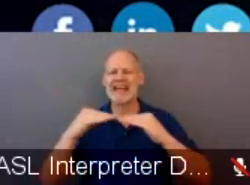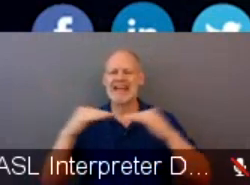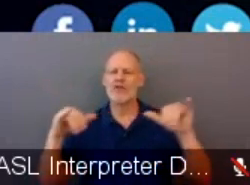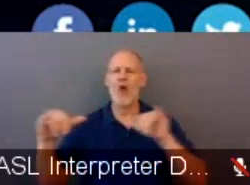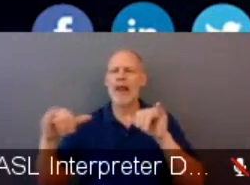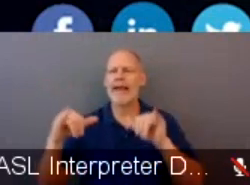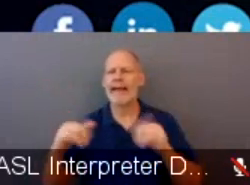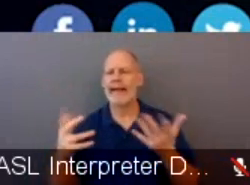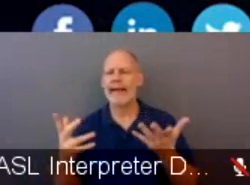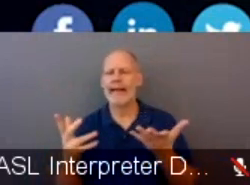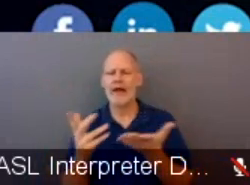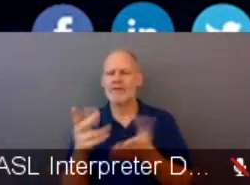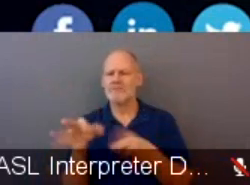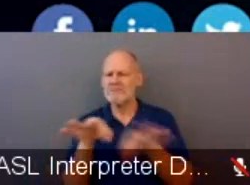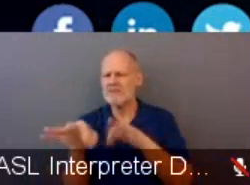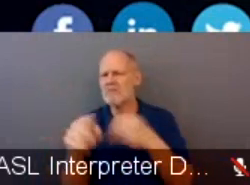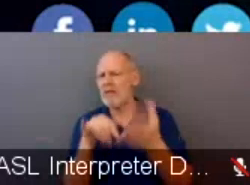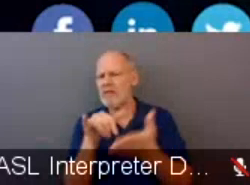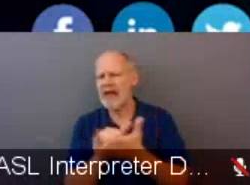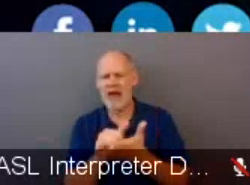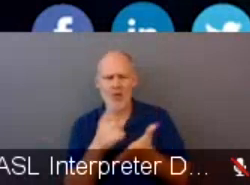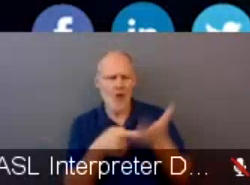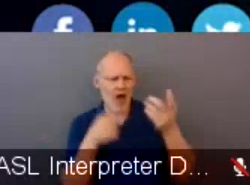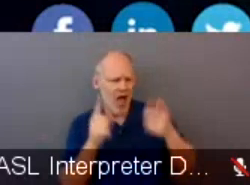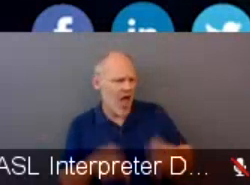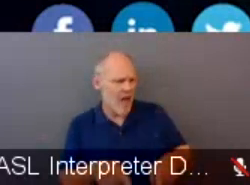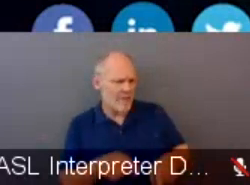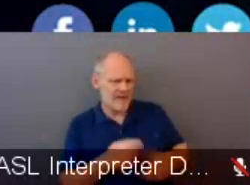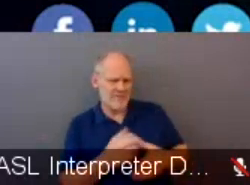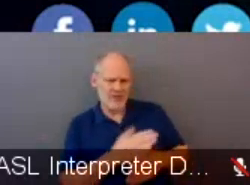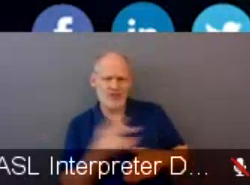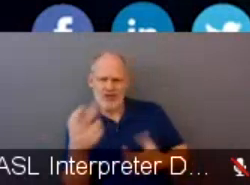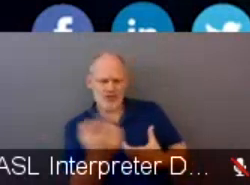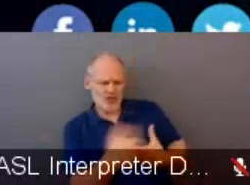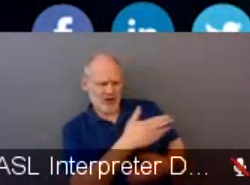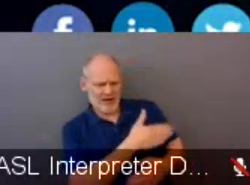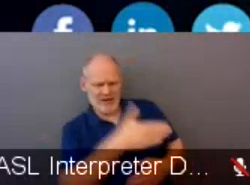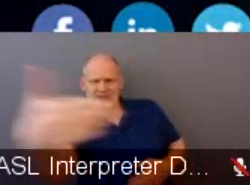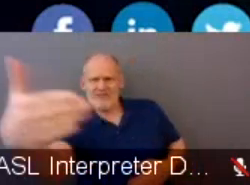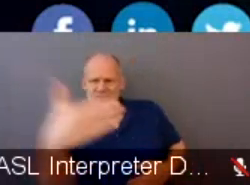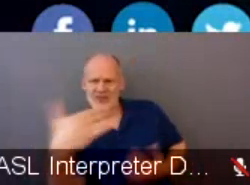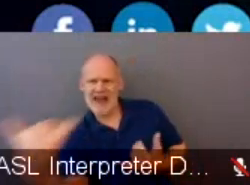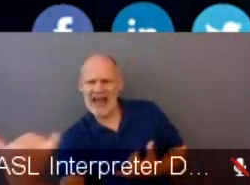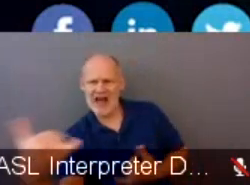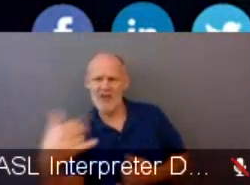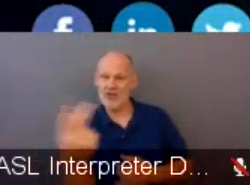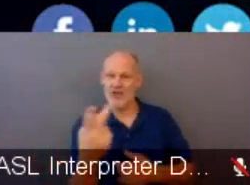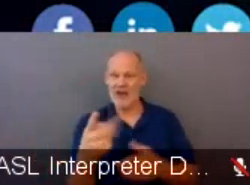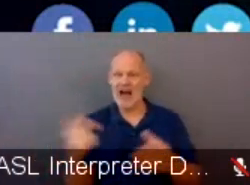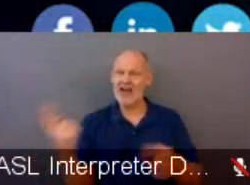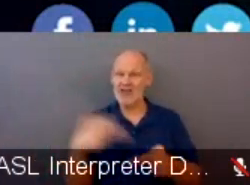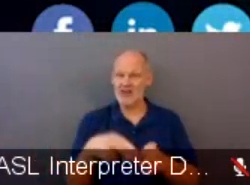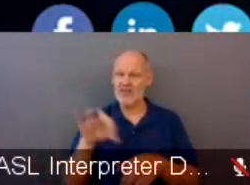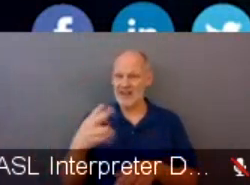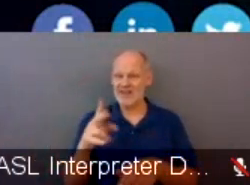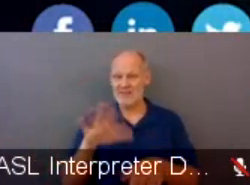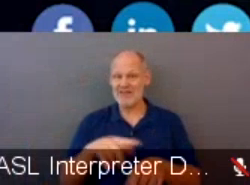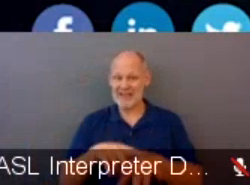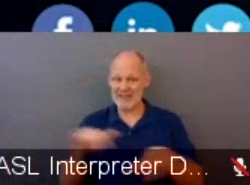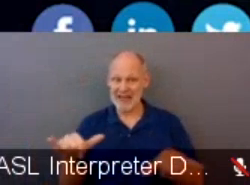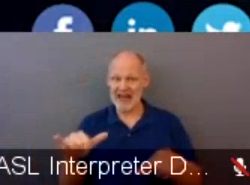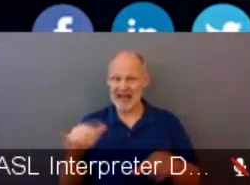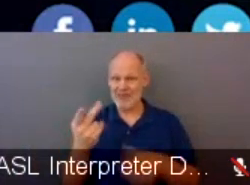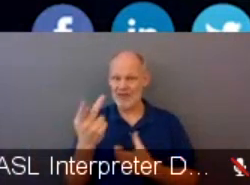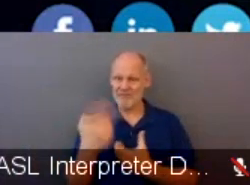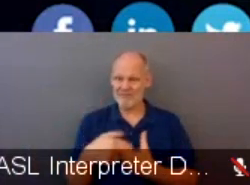you came 18 months ago? You and I started within about 10 days of each other in February of 2020. And